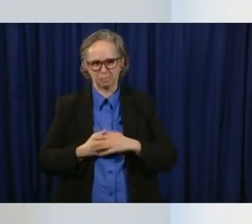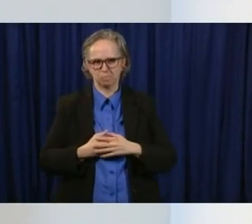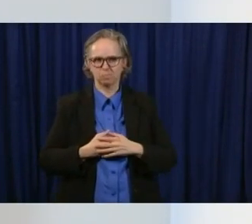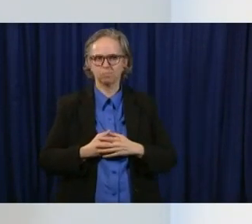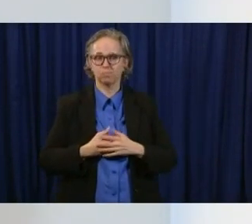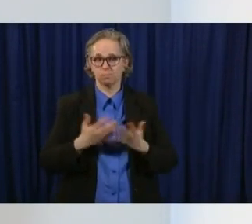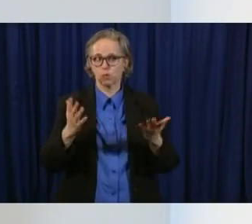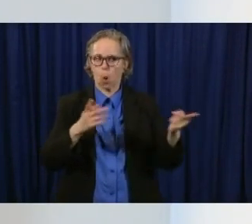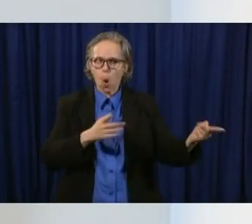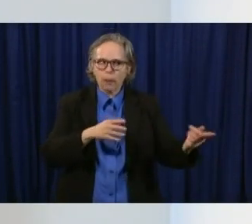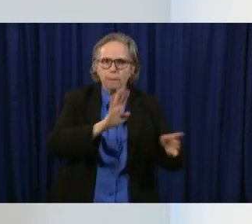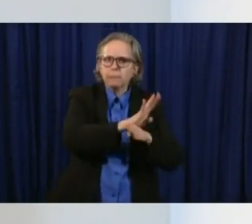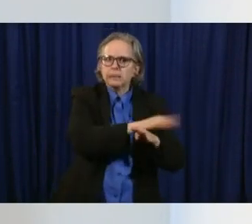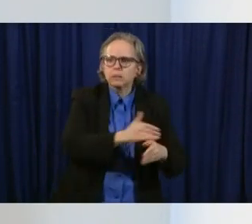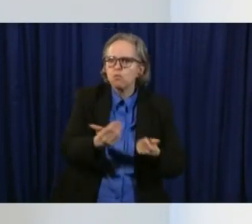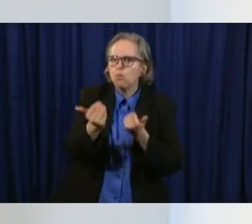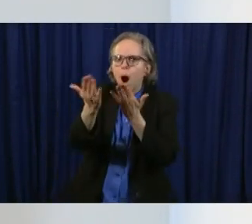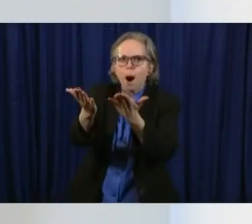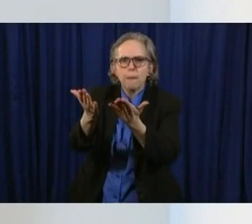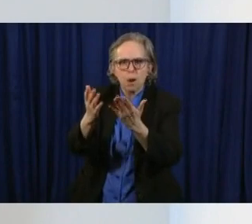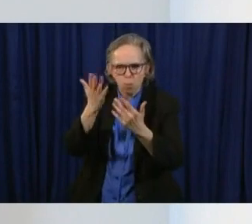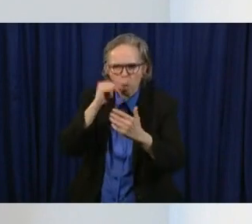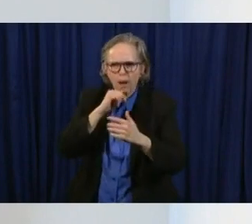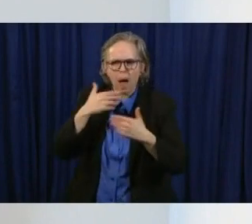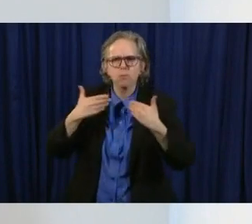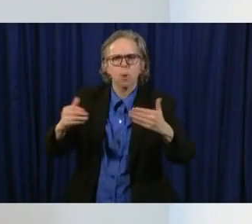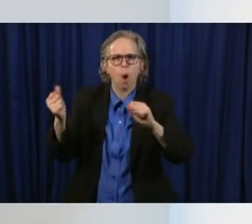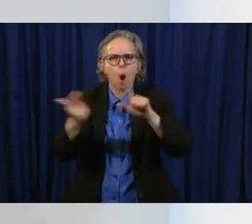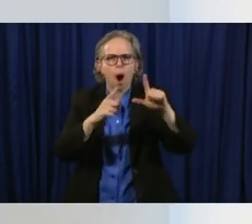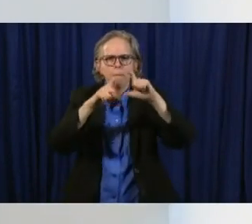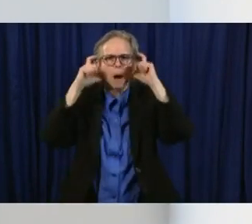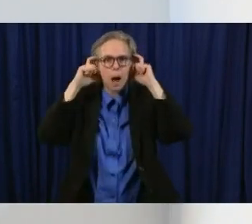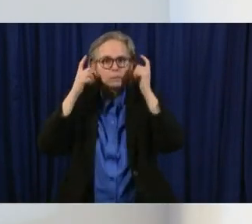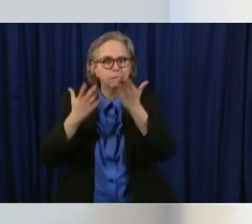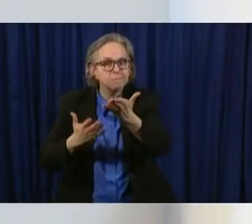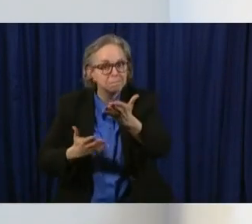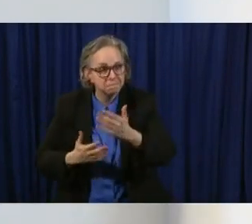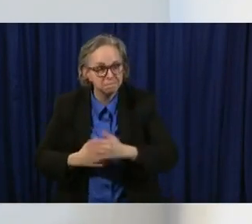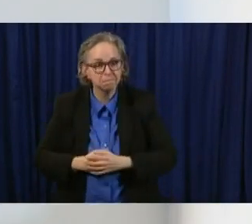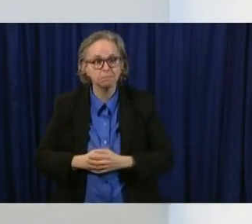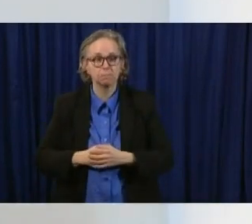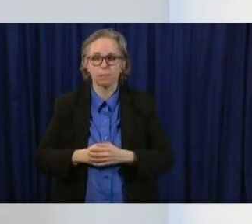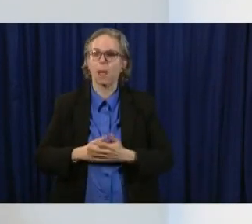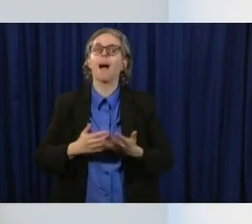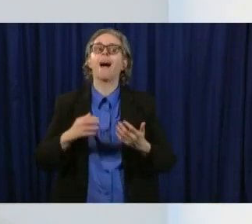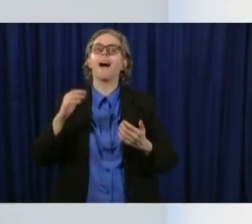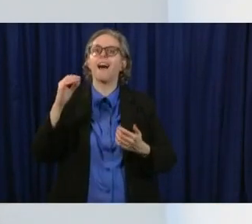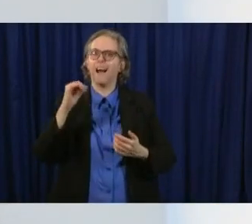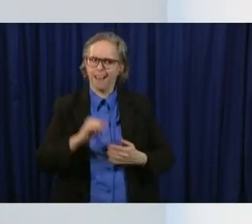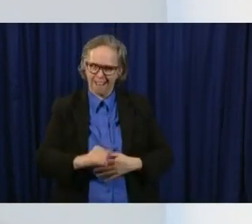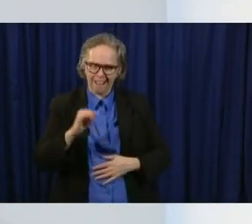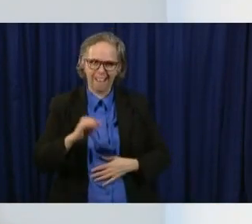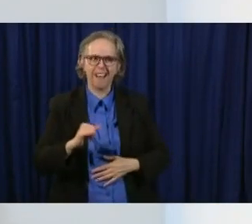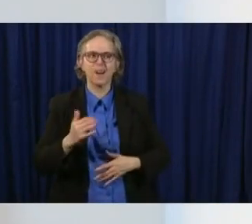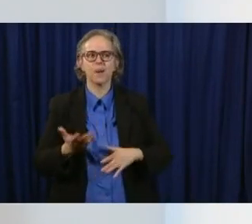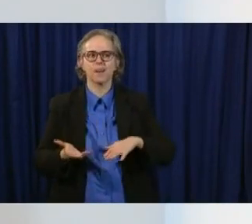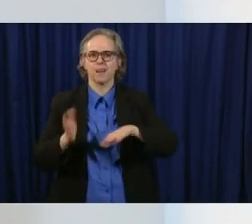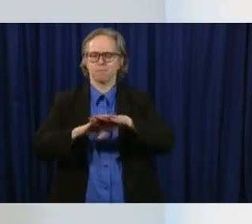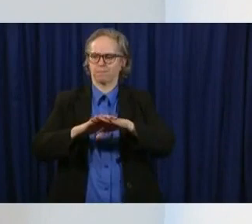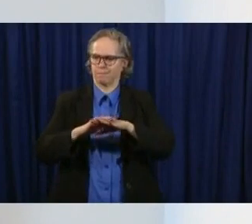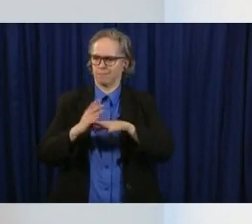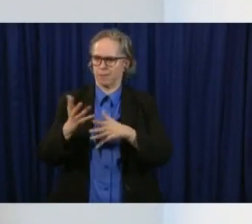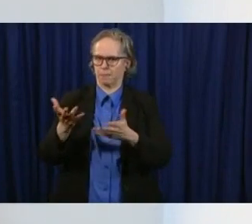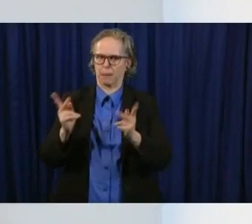of the business tax task force um because they want to build that confidence and and i want to we use the term face